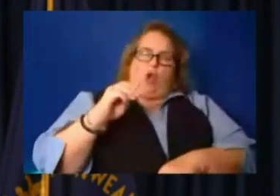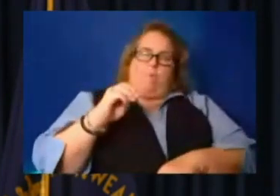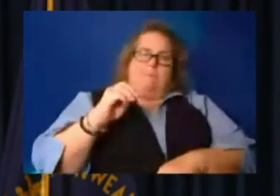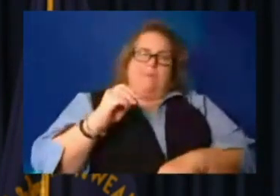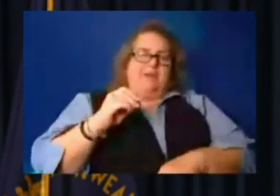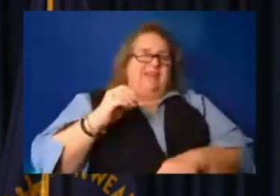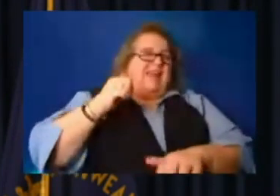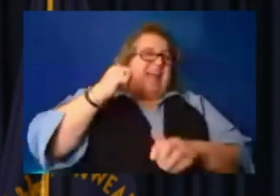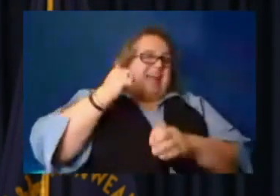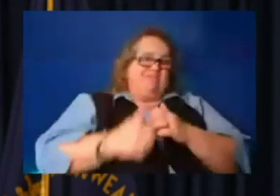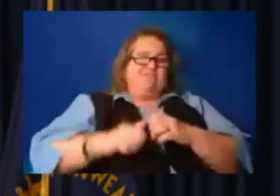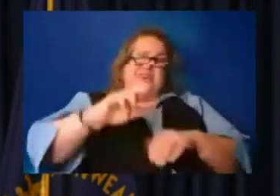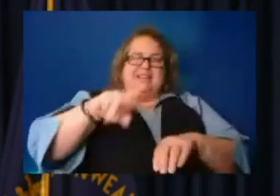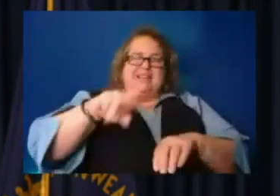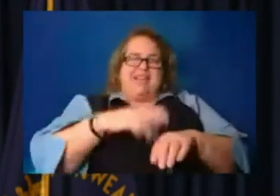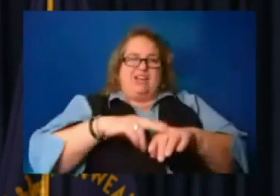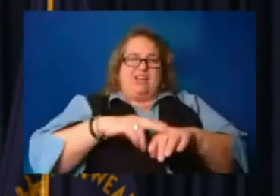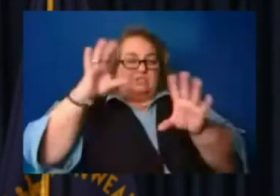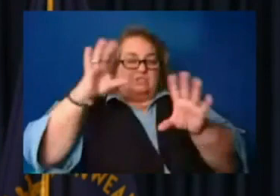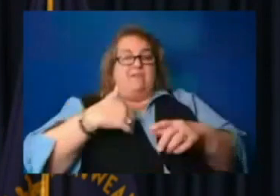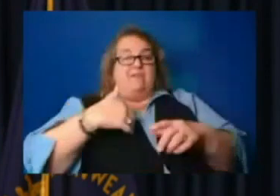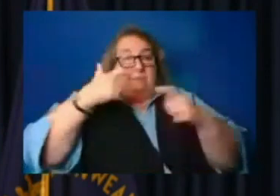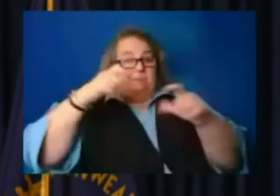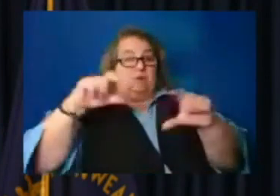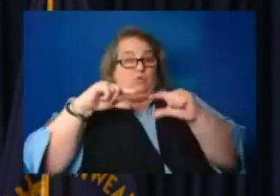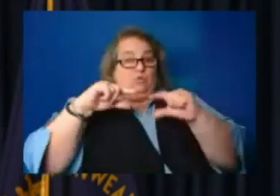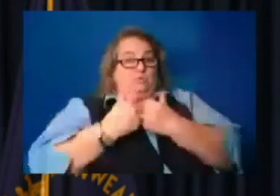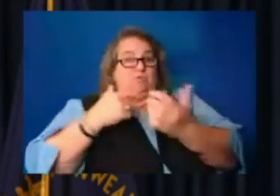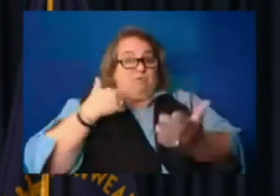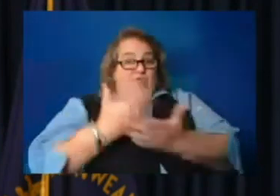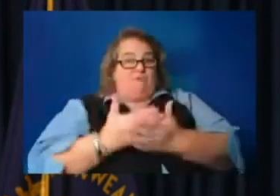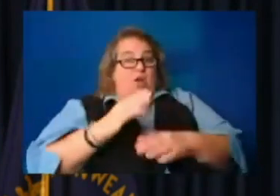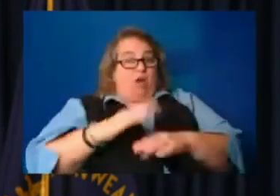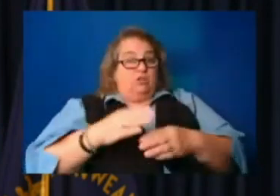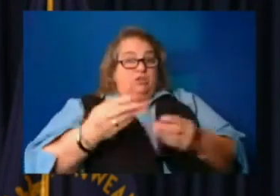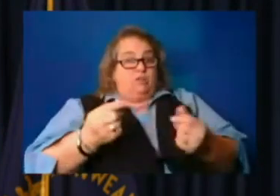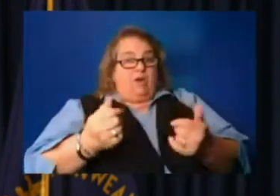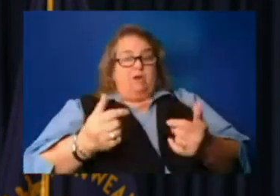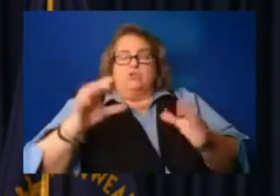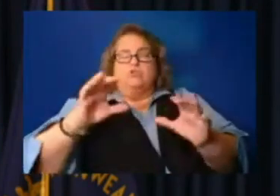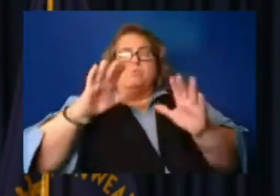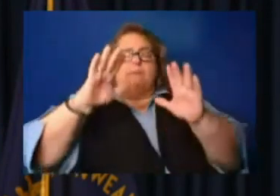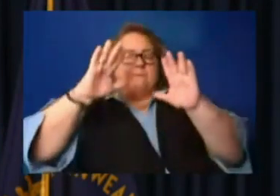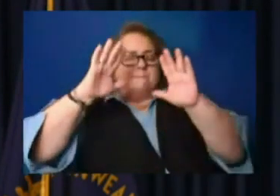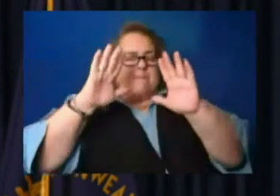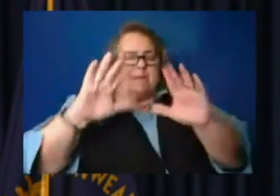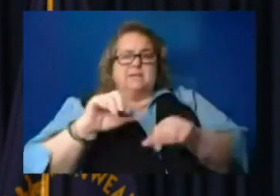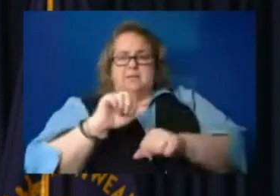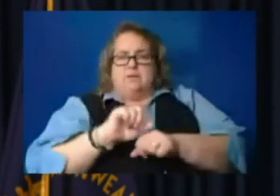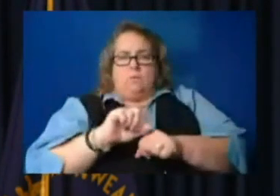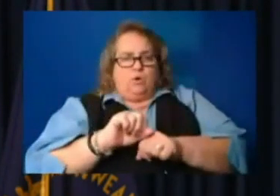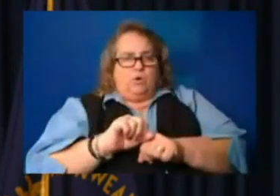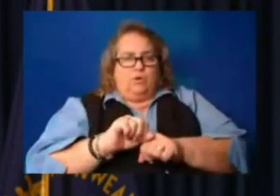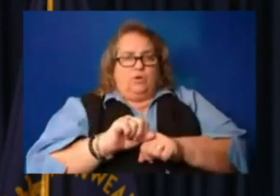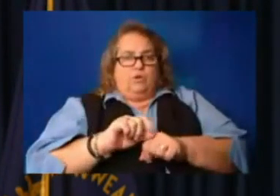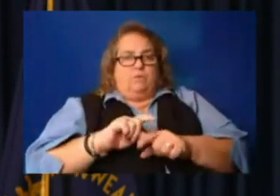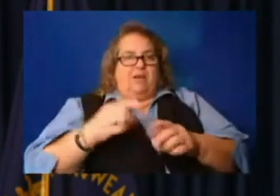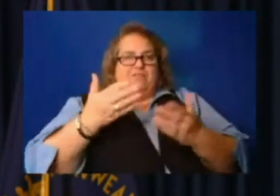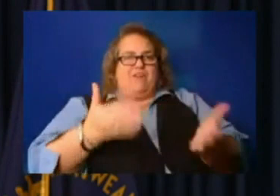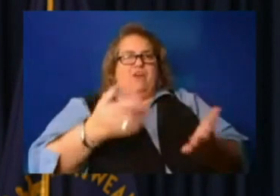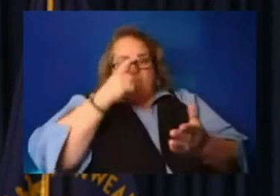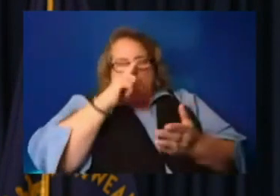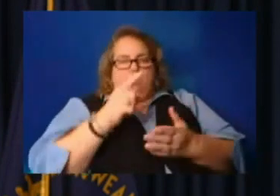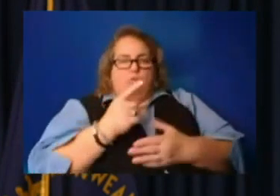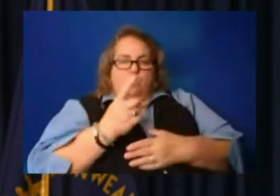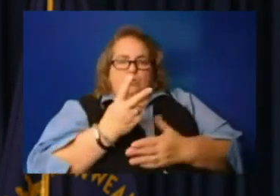tornadoes. have a ton of groups that come in that are on the ground and do amazing work. But they're there for a couple weeks because